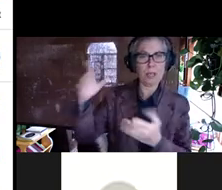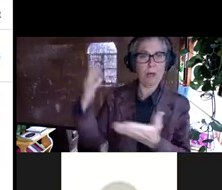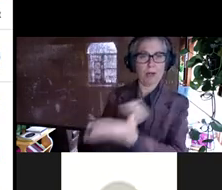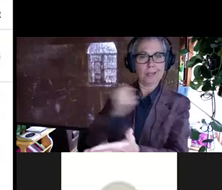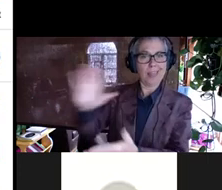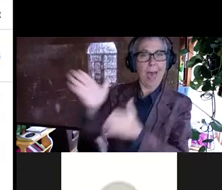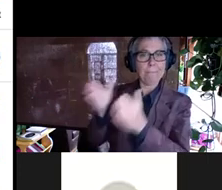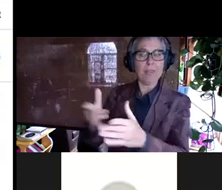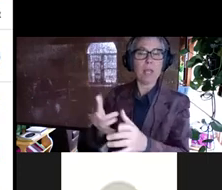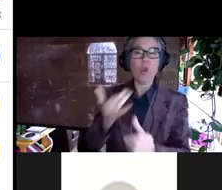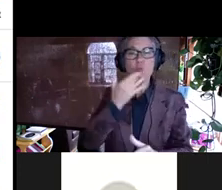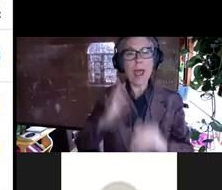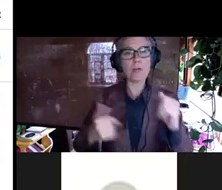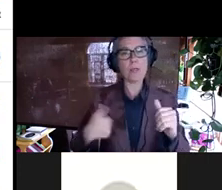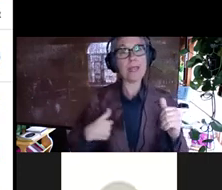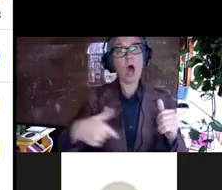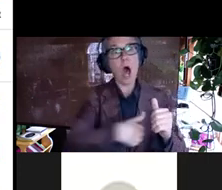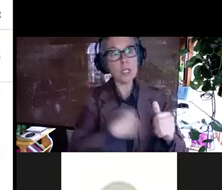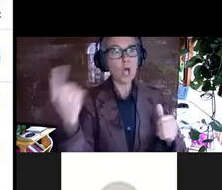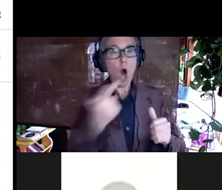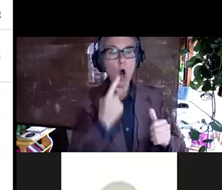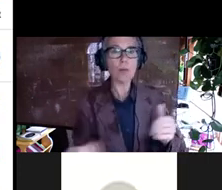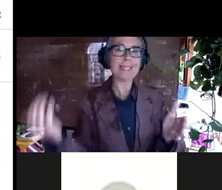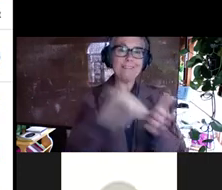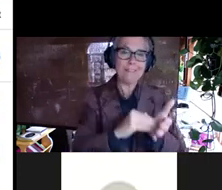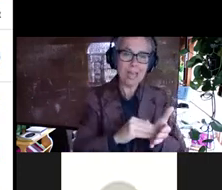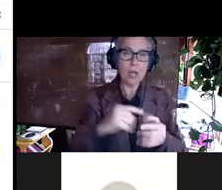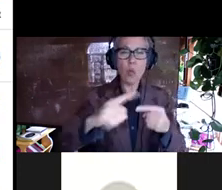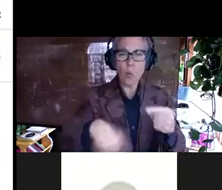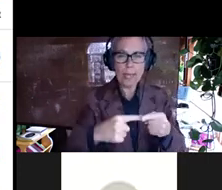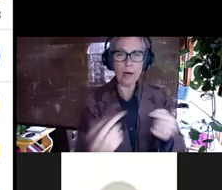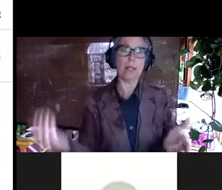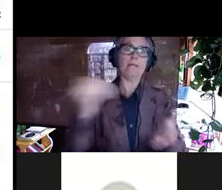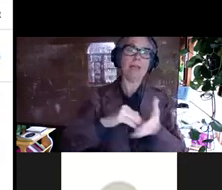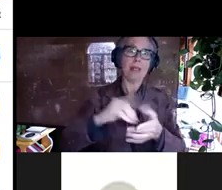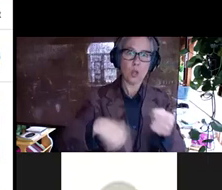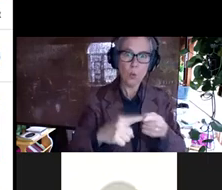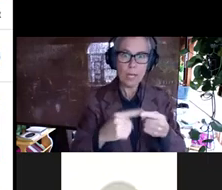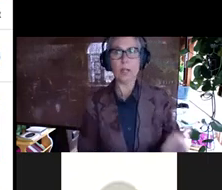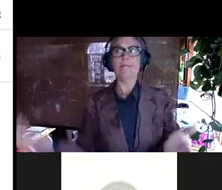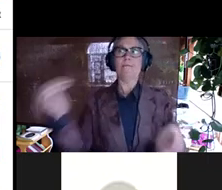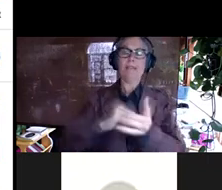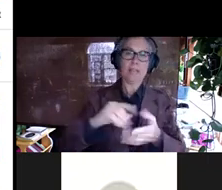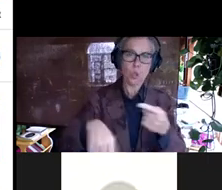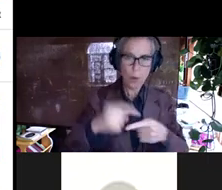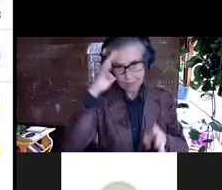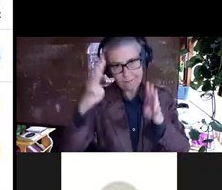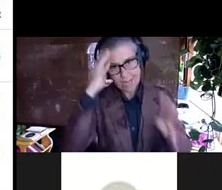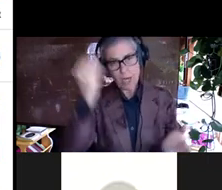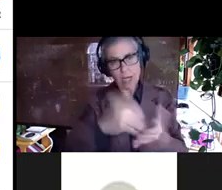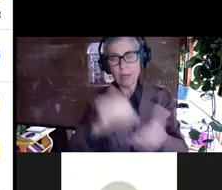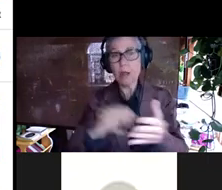rather than all of us reinventing the wheel over and over. And that goes for tons of stuff, creating libraries, working up results,